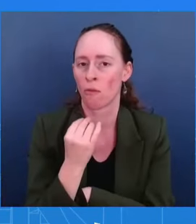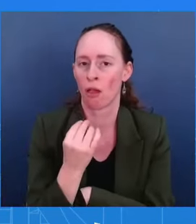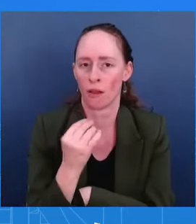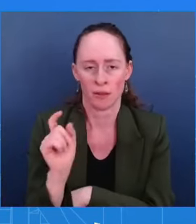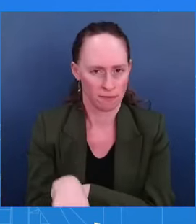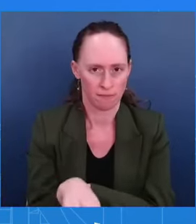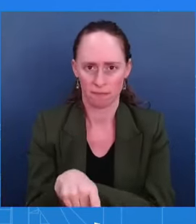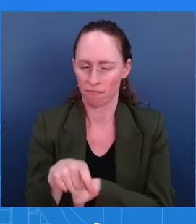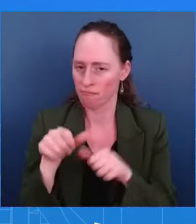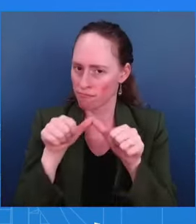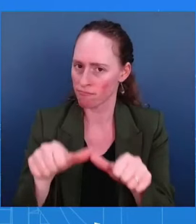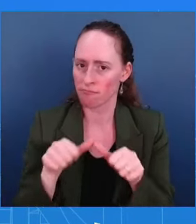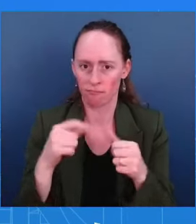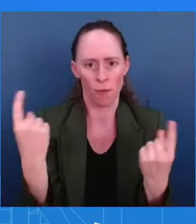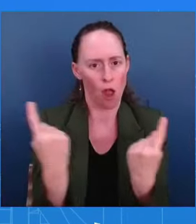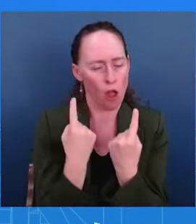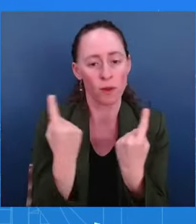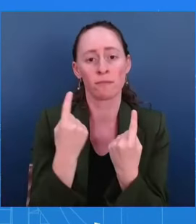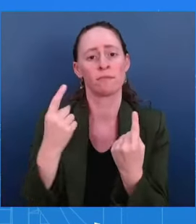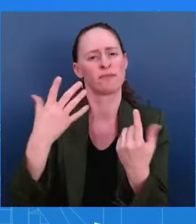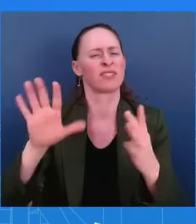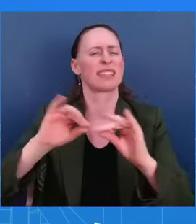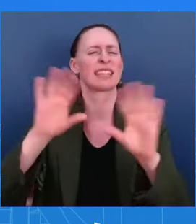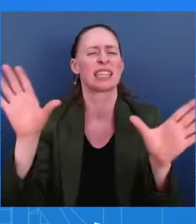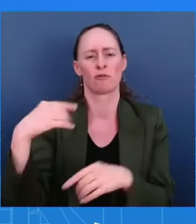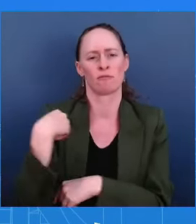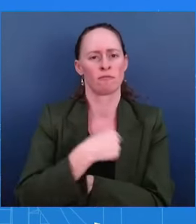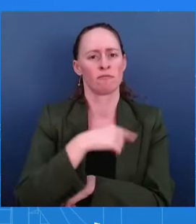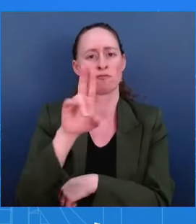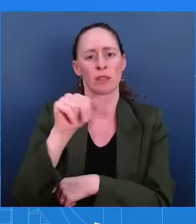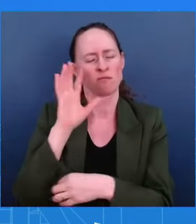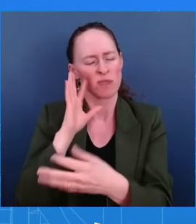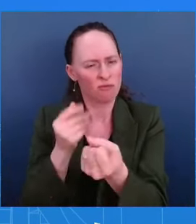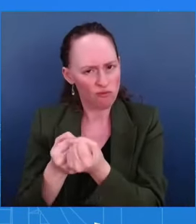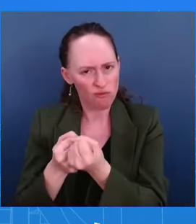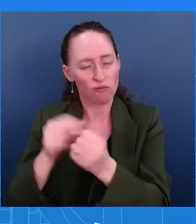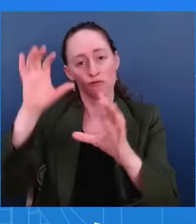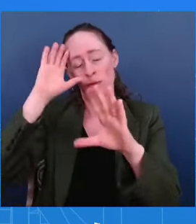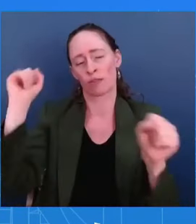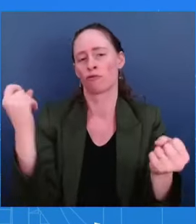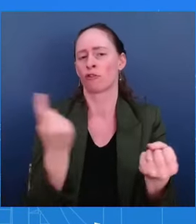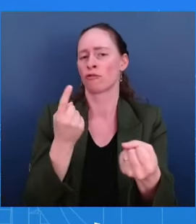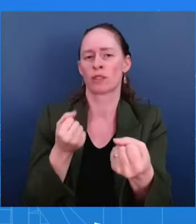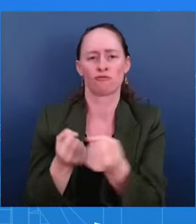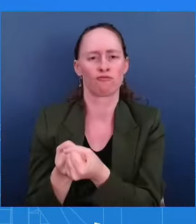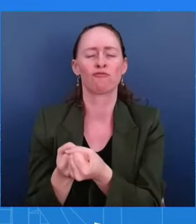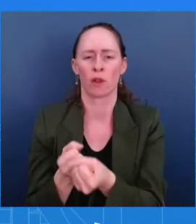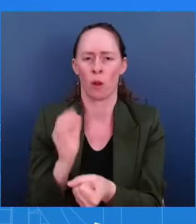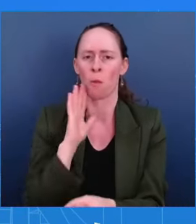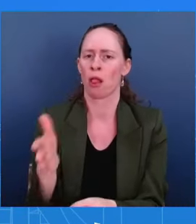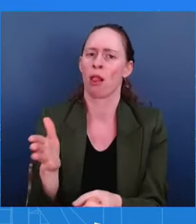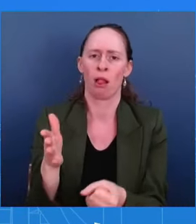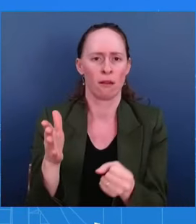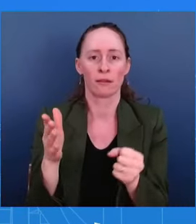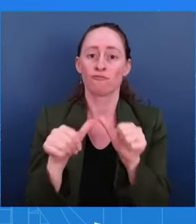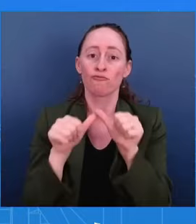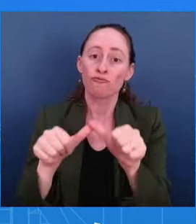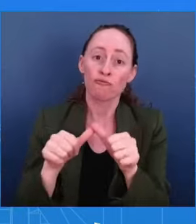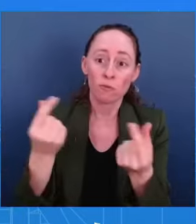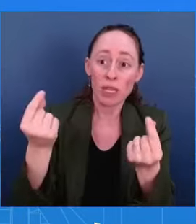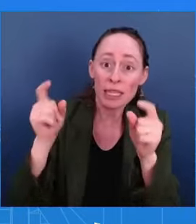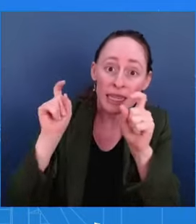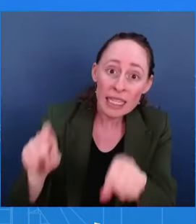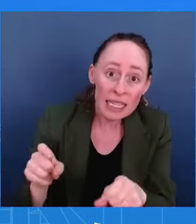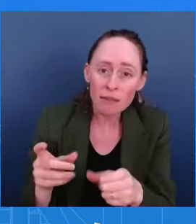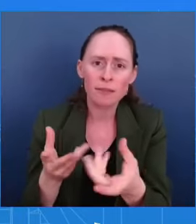with Israel as they defend themselves against this threat and to do everything that we can to try to bring this conflict to a close. And then one quick